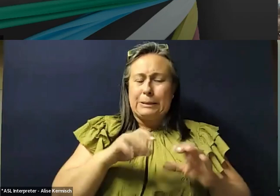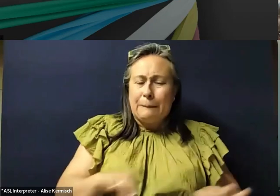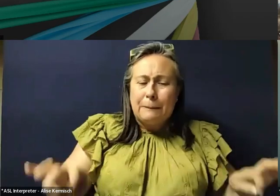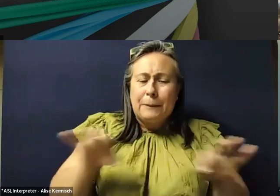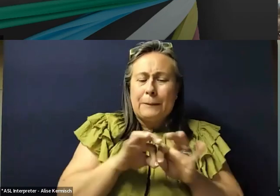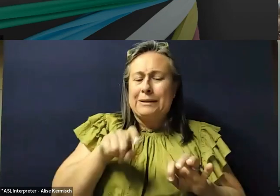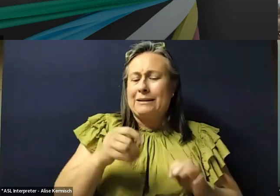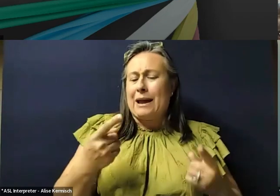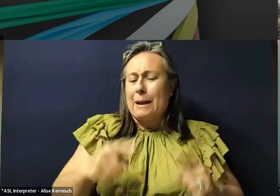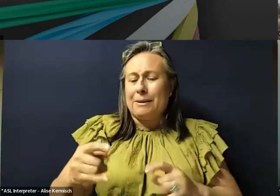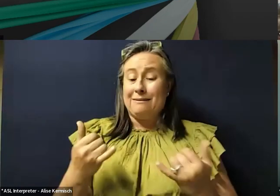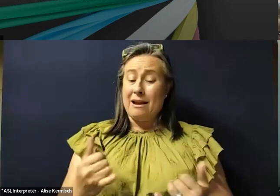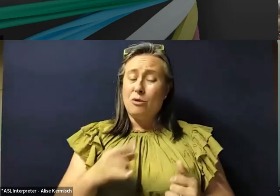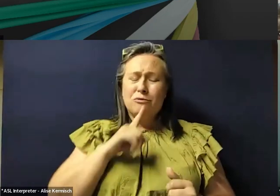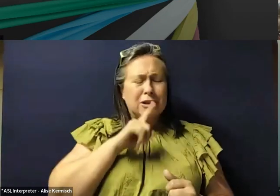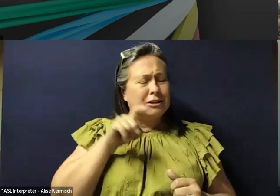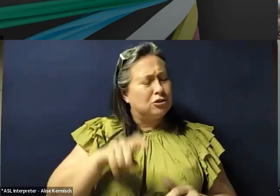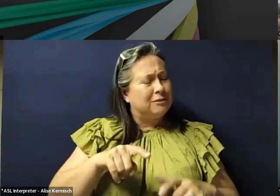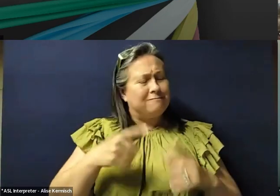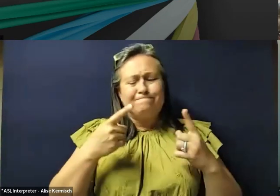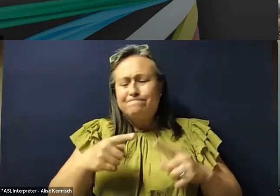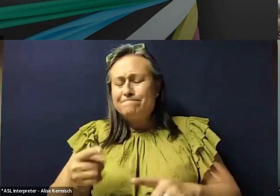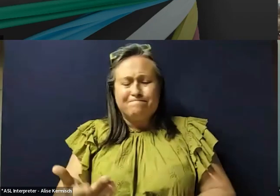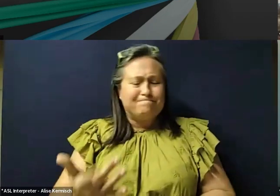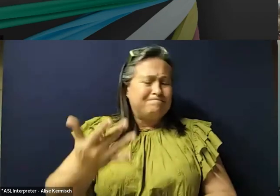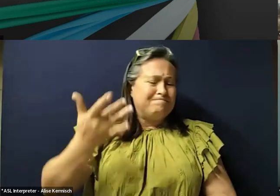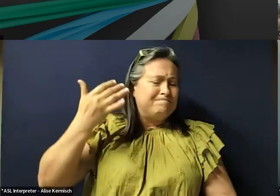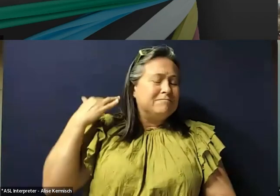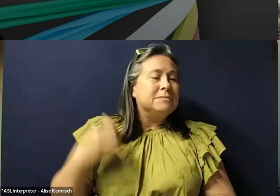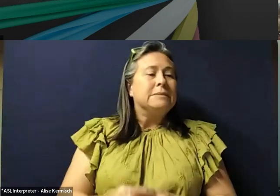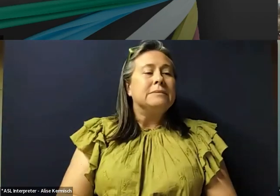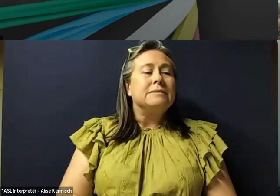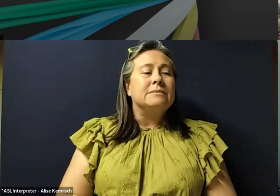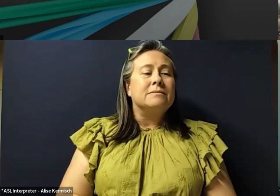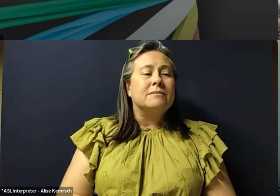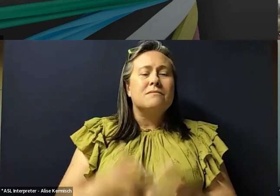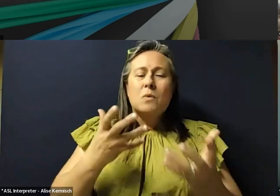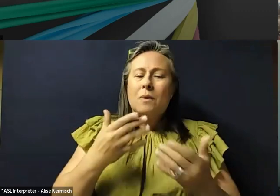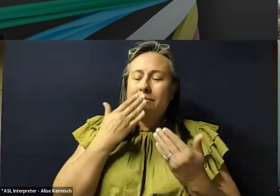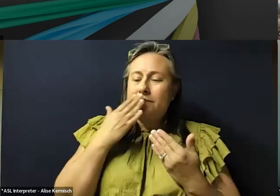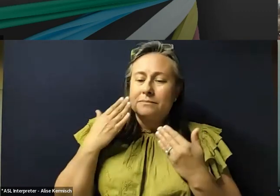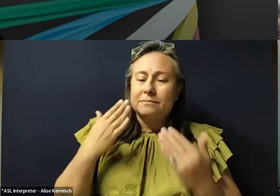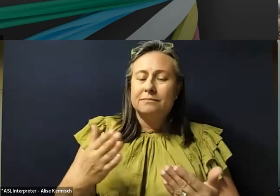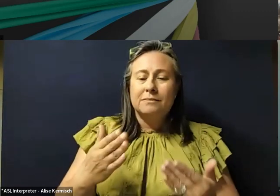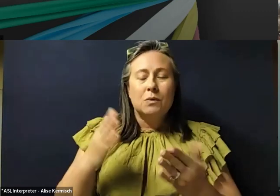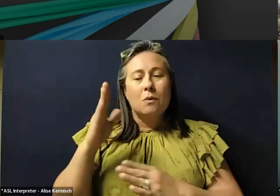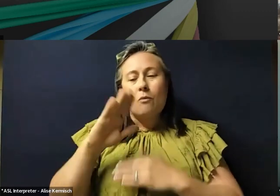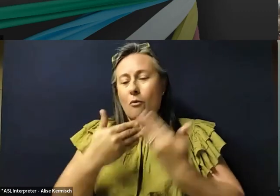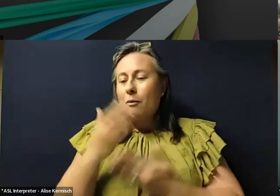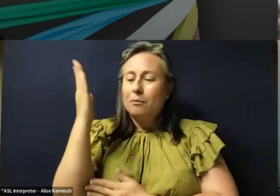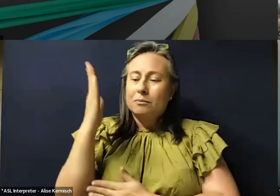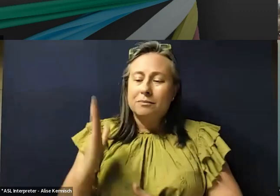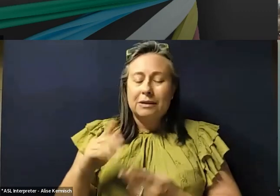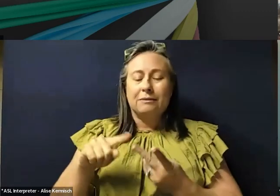now and really should have happened a long, a long time ago. So I just want to thank, uh, our presenters, our